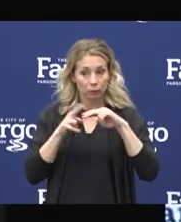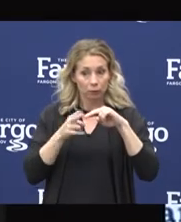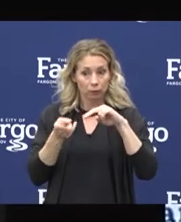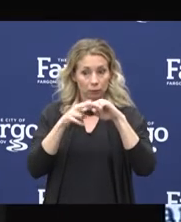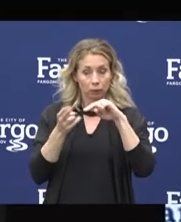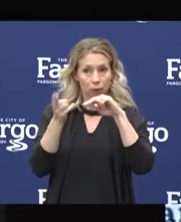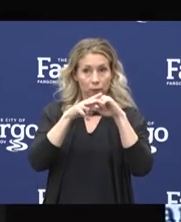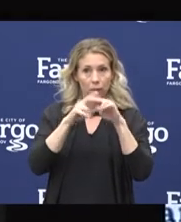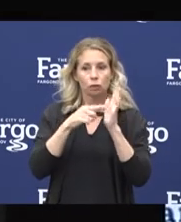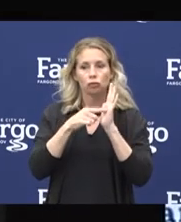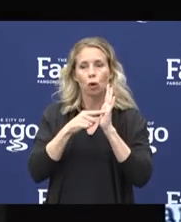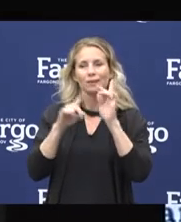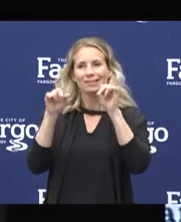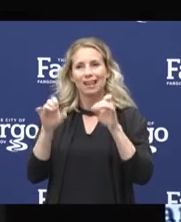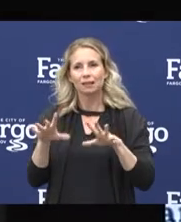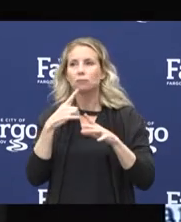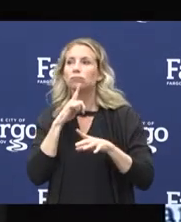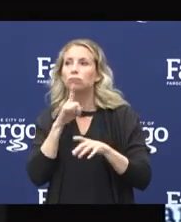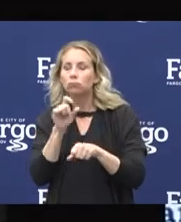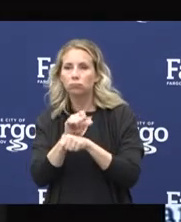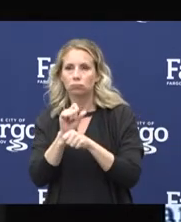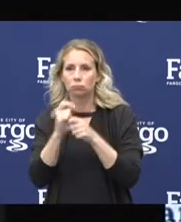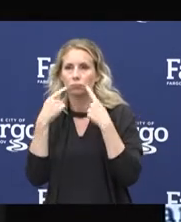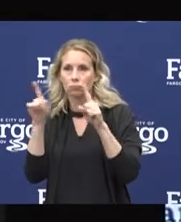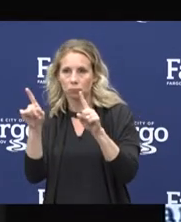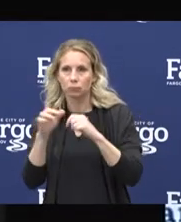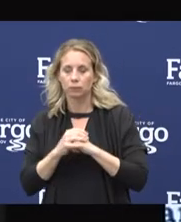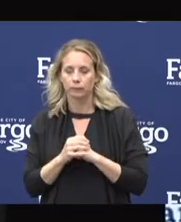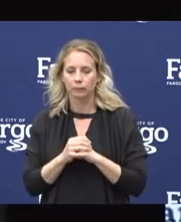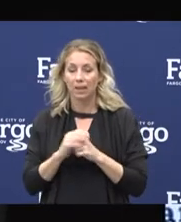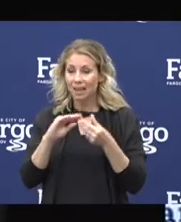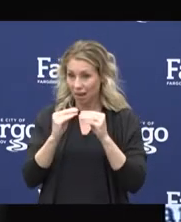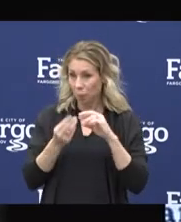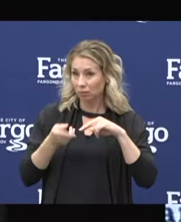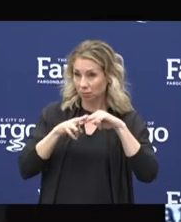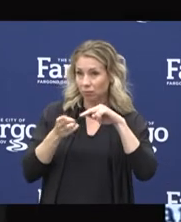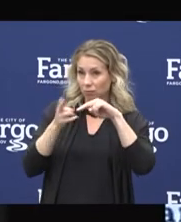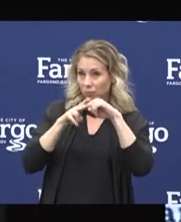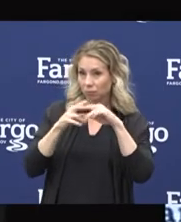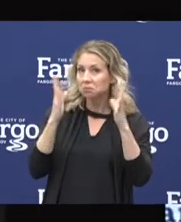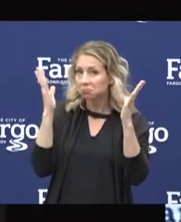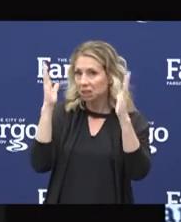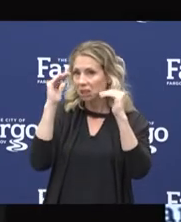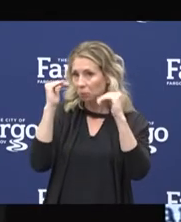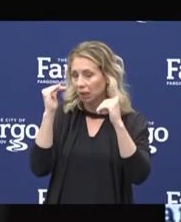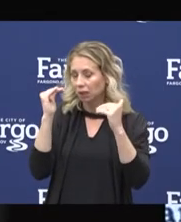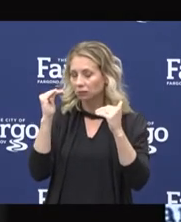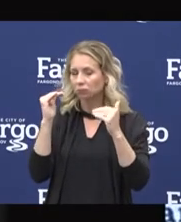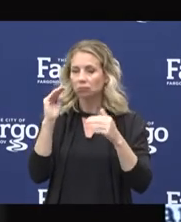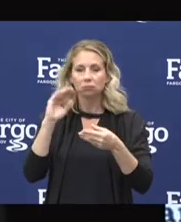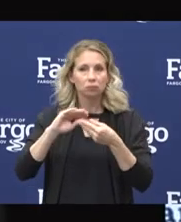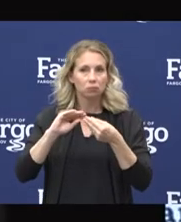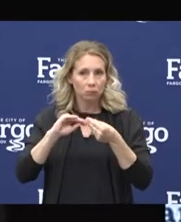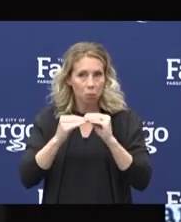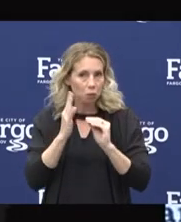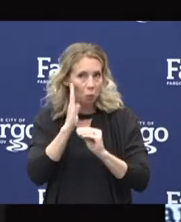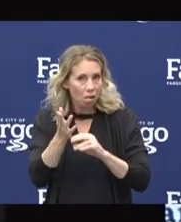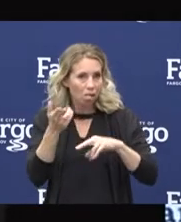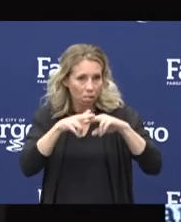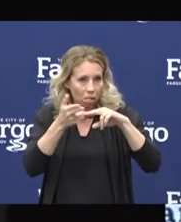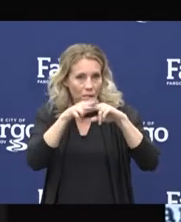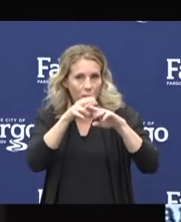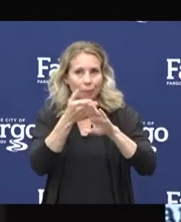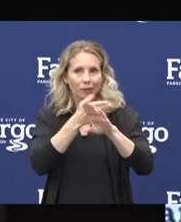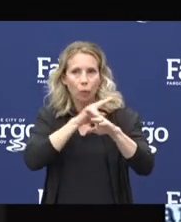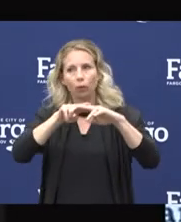strategy is effective. A rise in cases is expected. With targeted testing, the numbers will go up before they can go down.